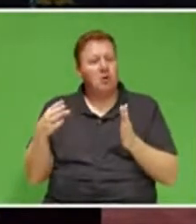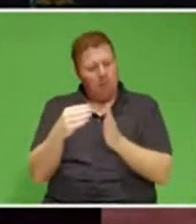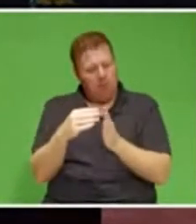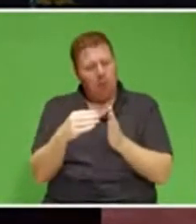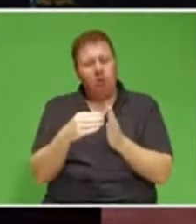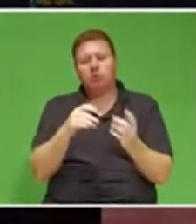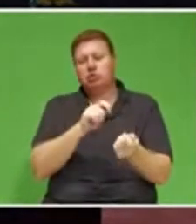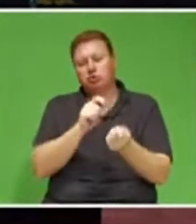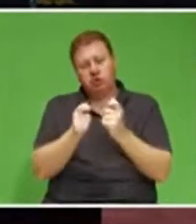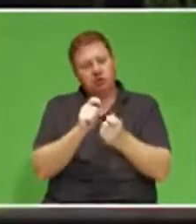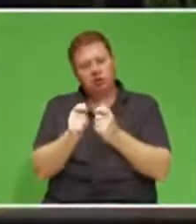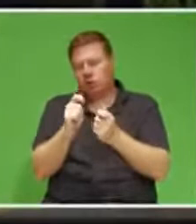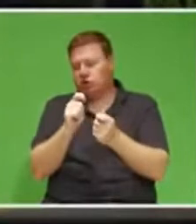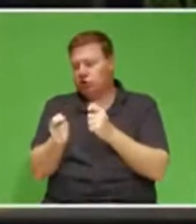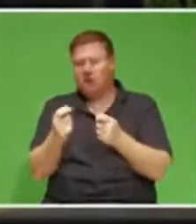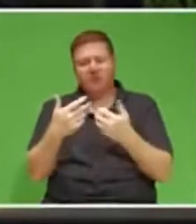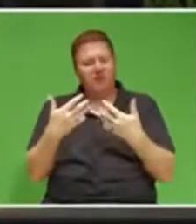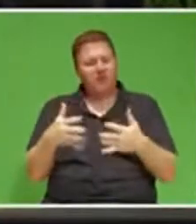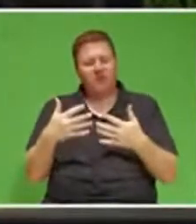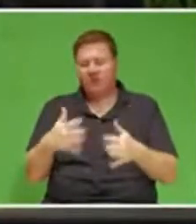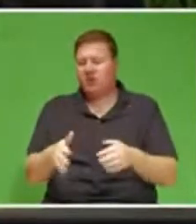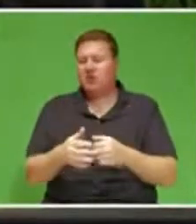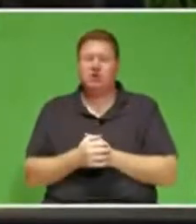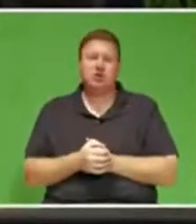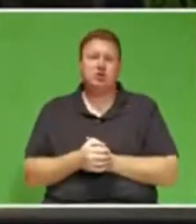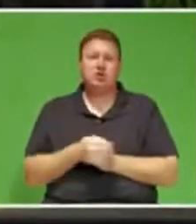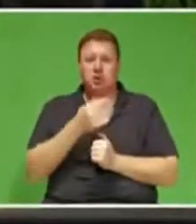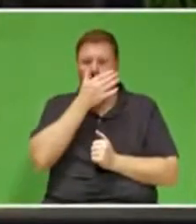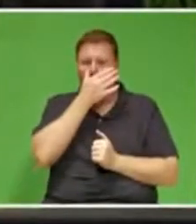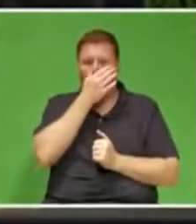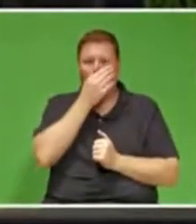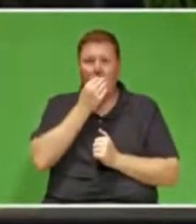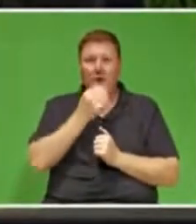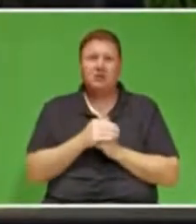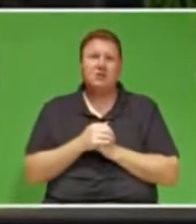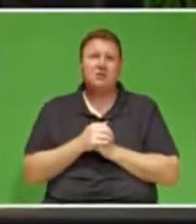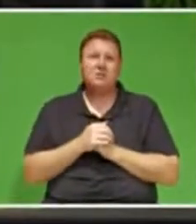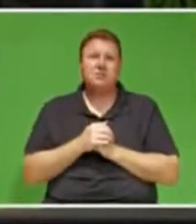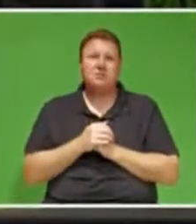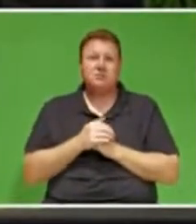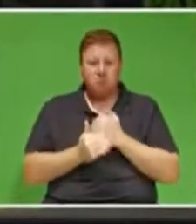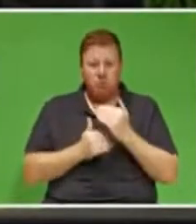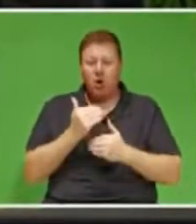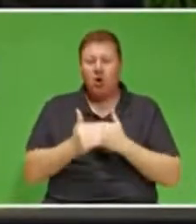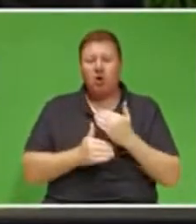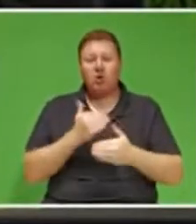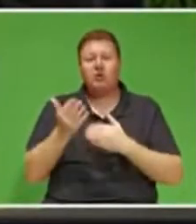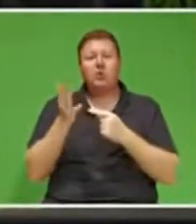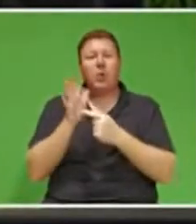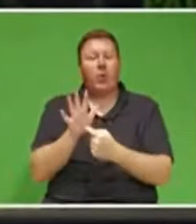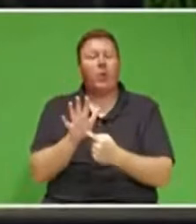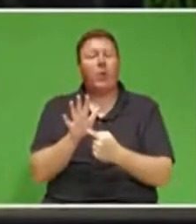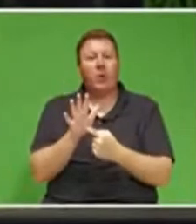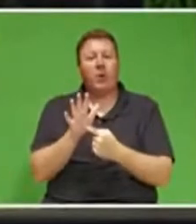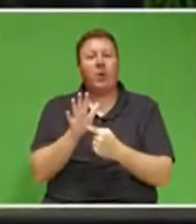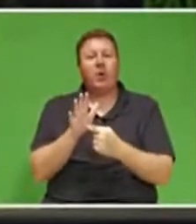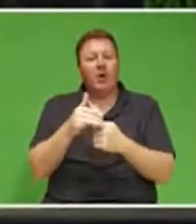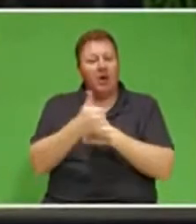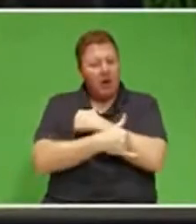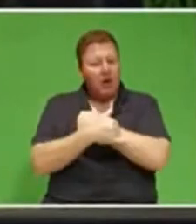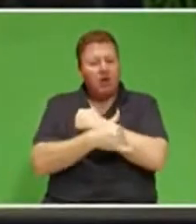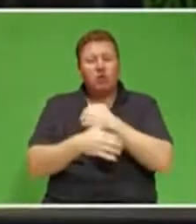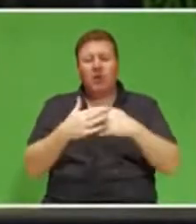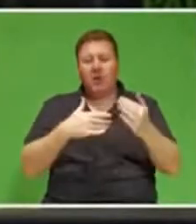promised we would make. This represents real progress to rebuild our country and to